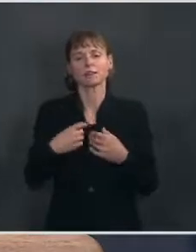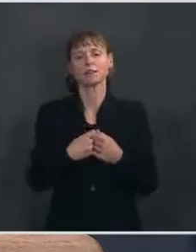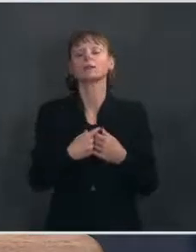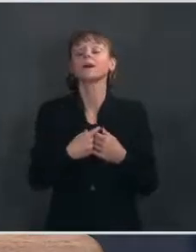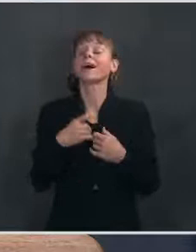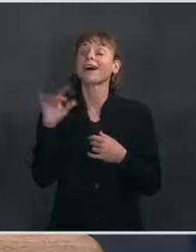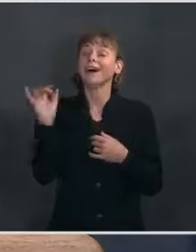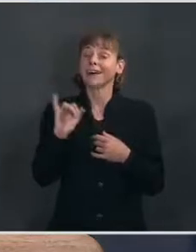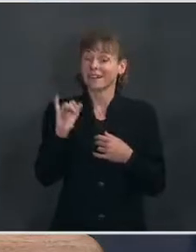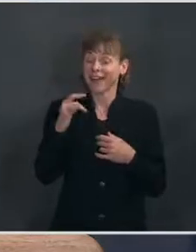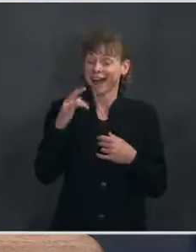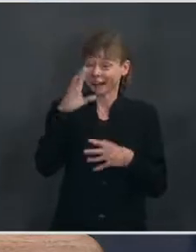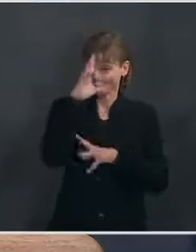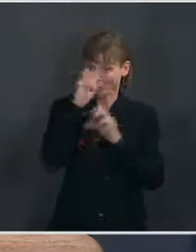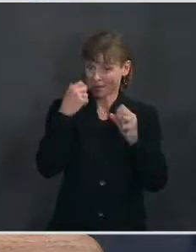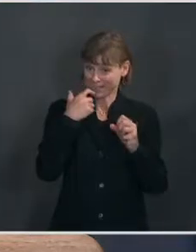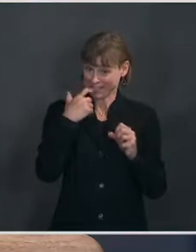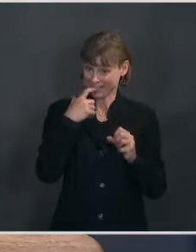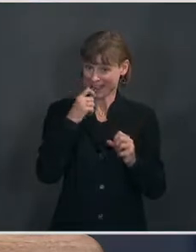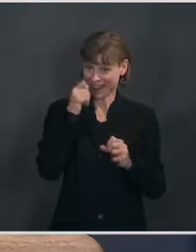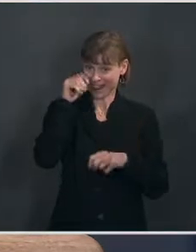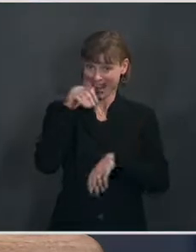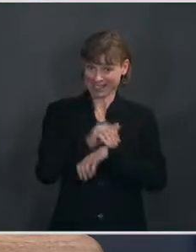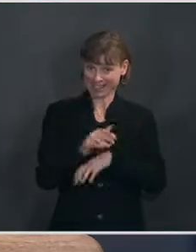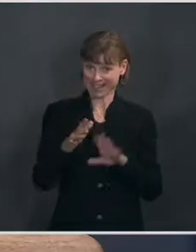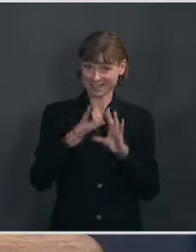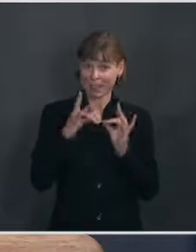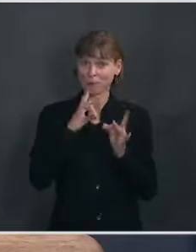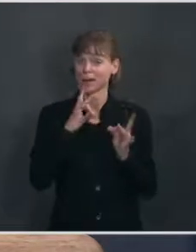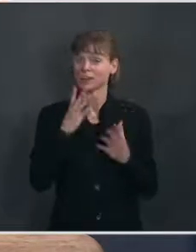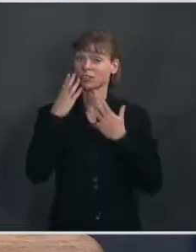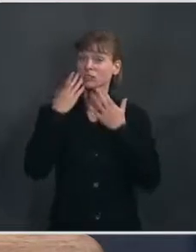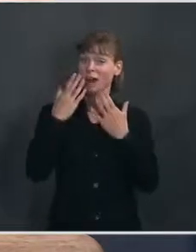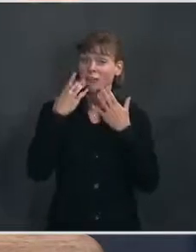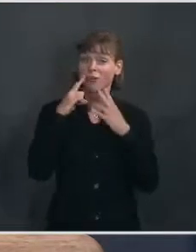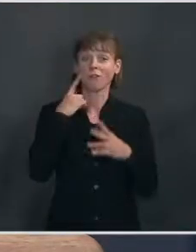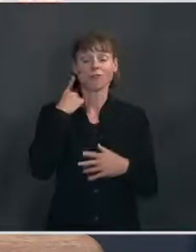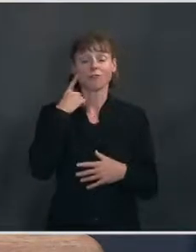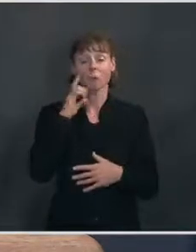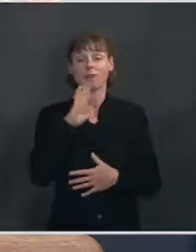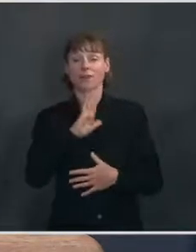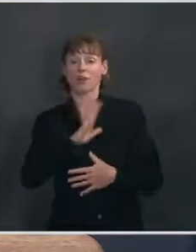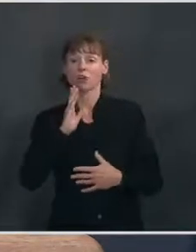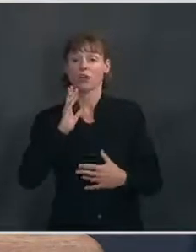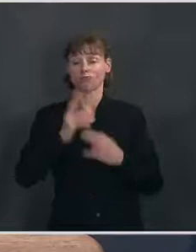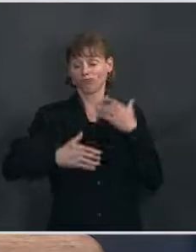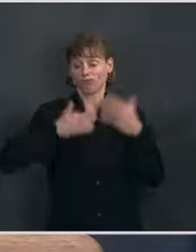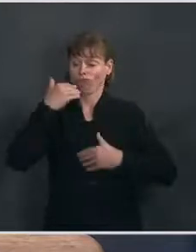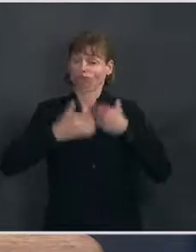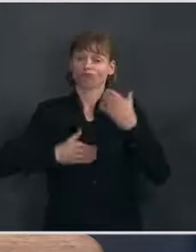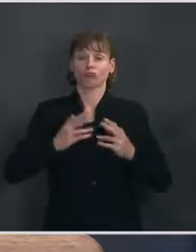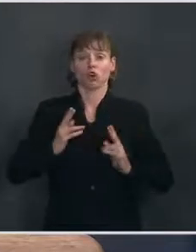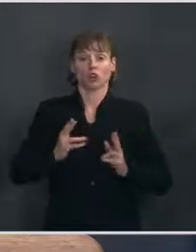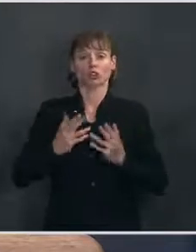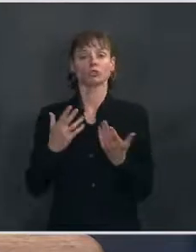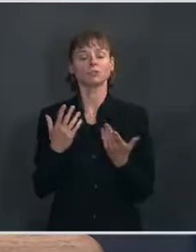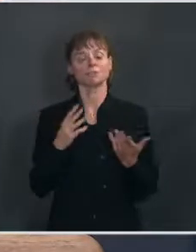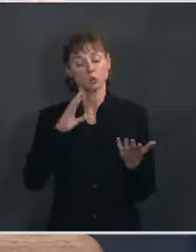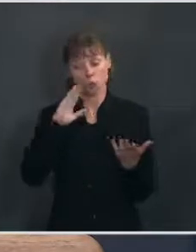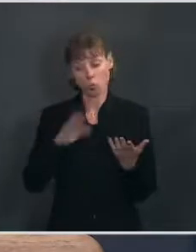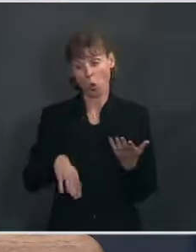for the urgency and the pace at which they're moving. And as you know, this process can take a little bit of time.